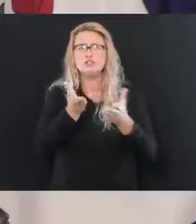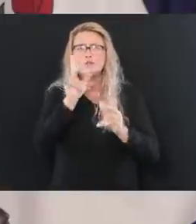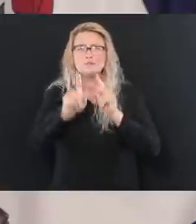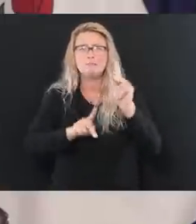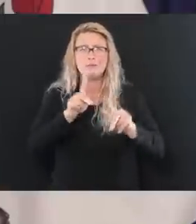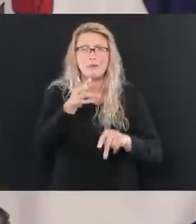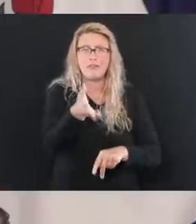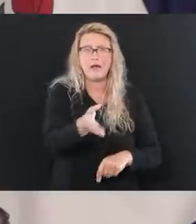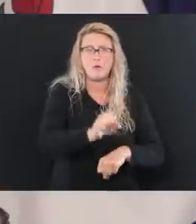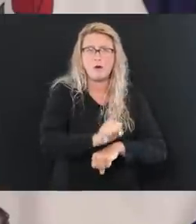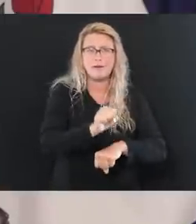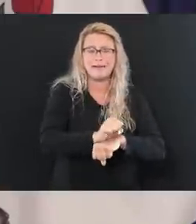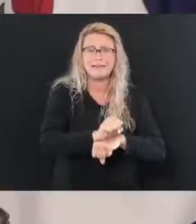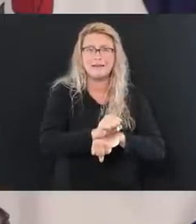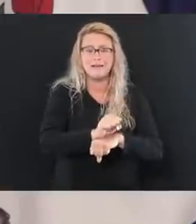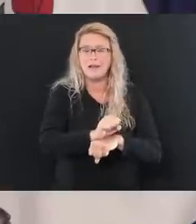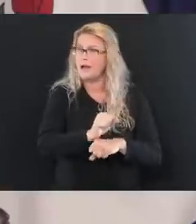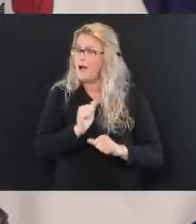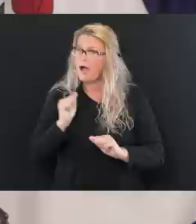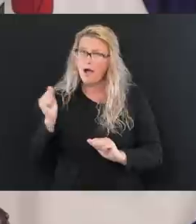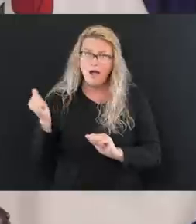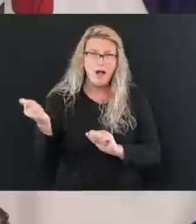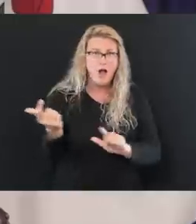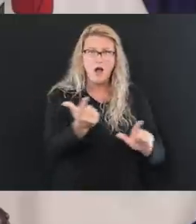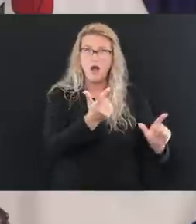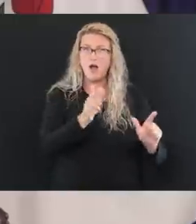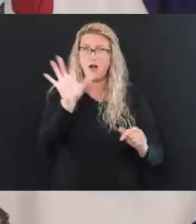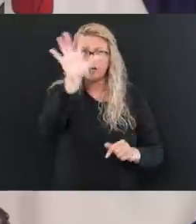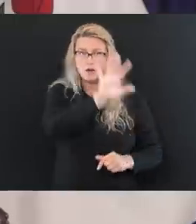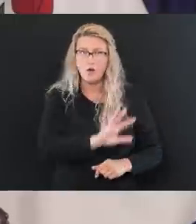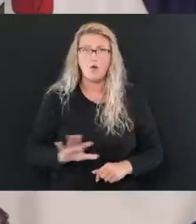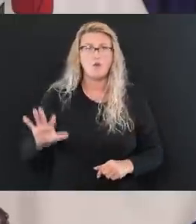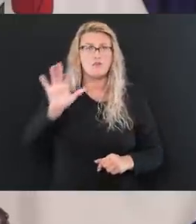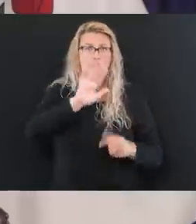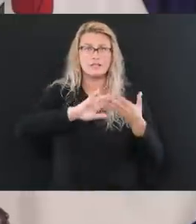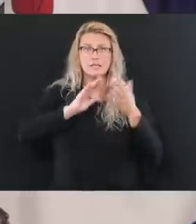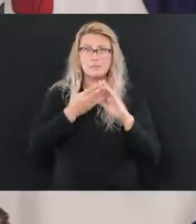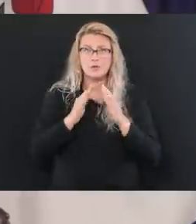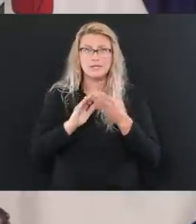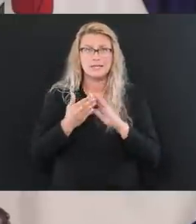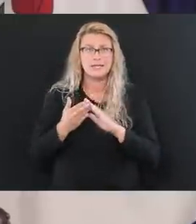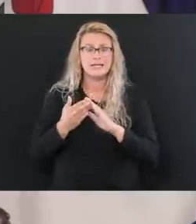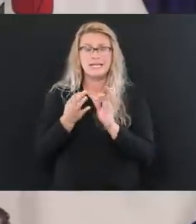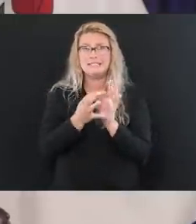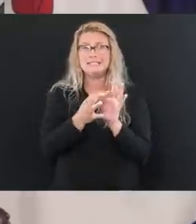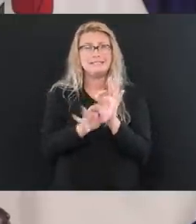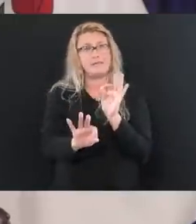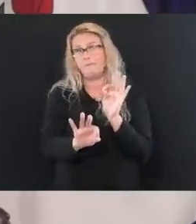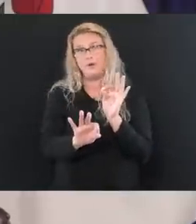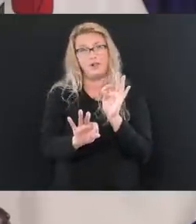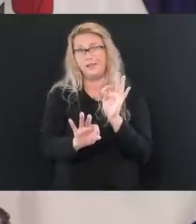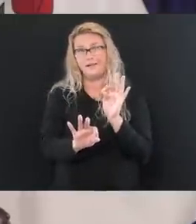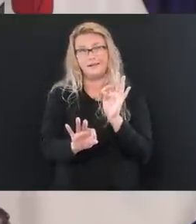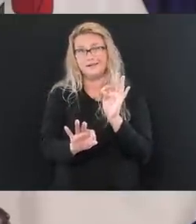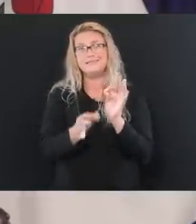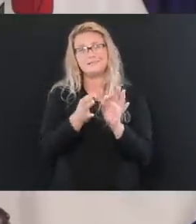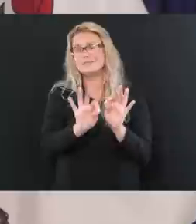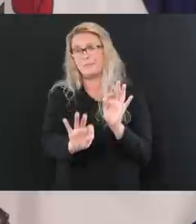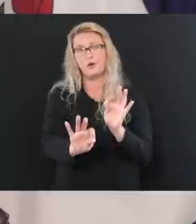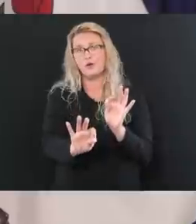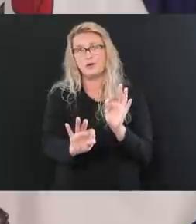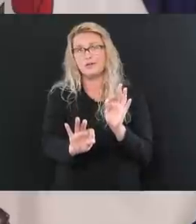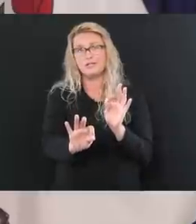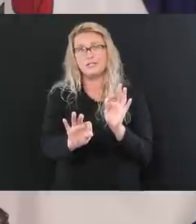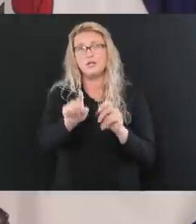working, from the standpoint of all of us throughout the county. I mean, it is simple as simple can be. We